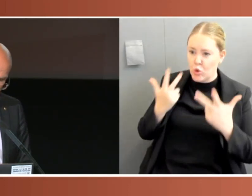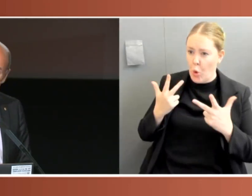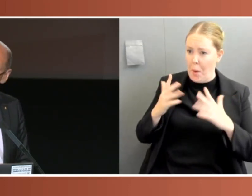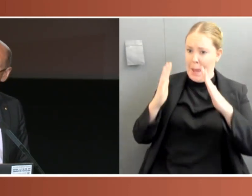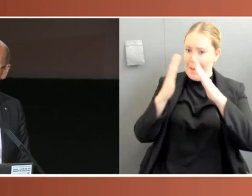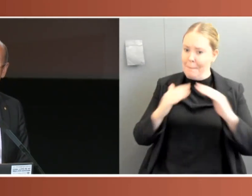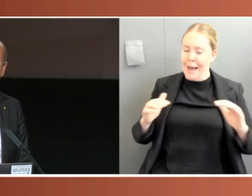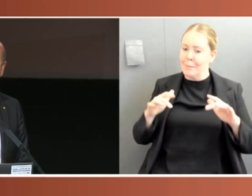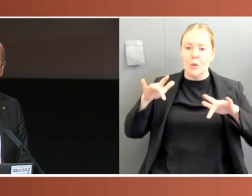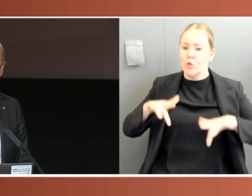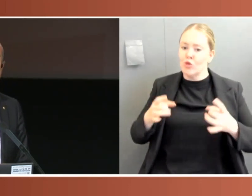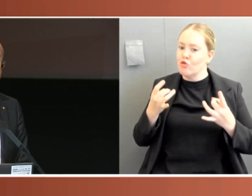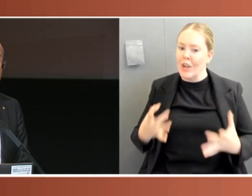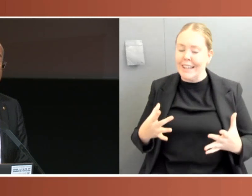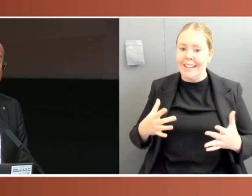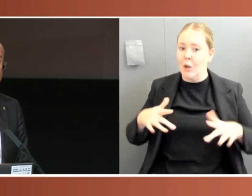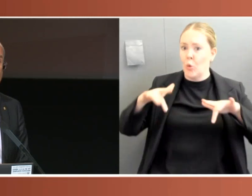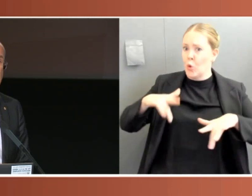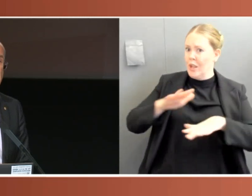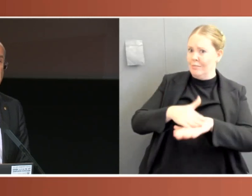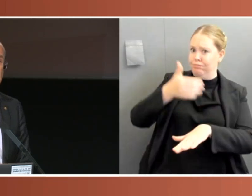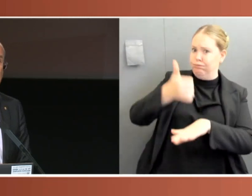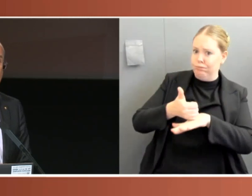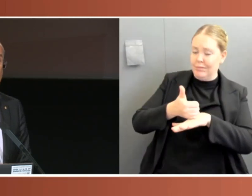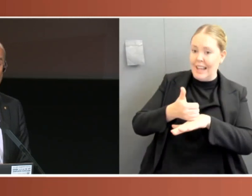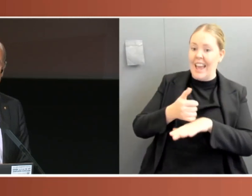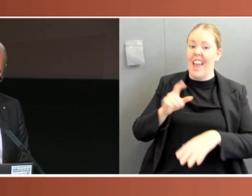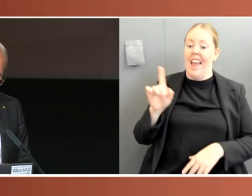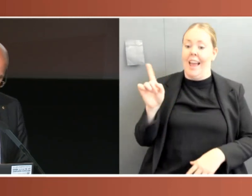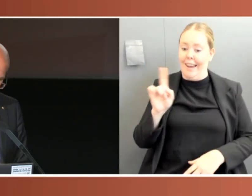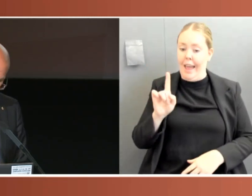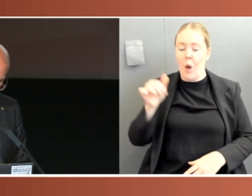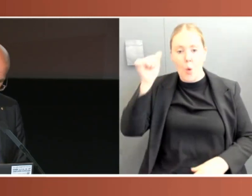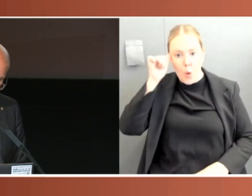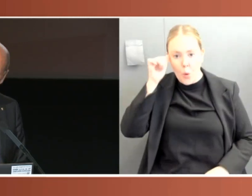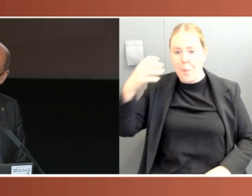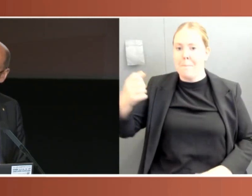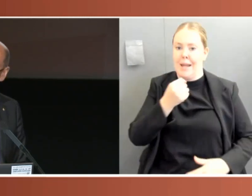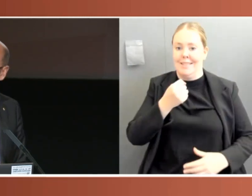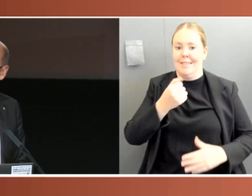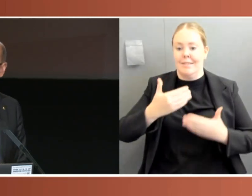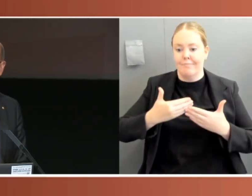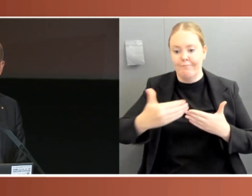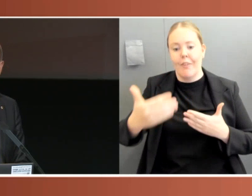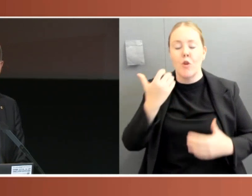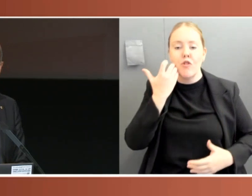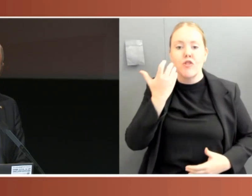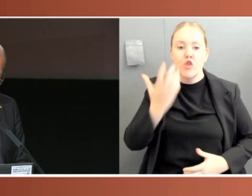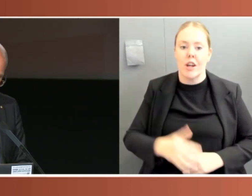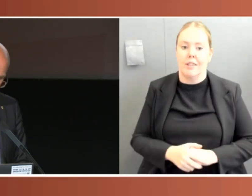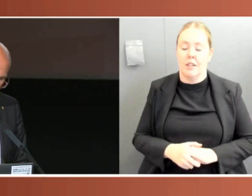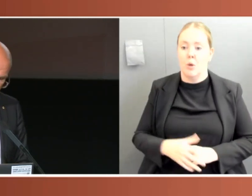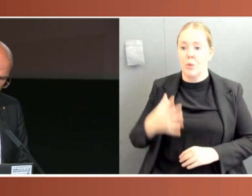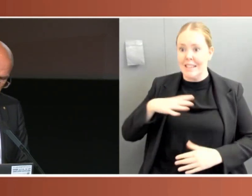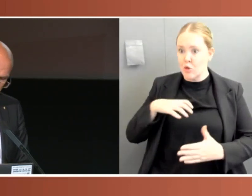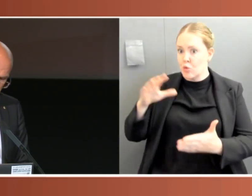and has now been forewarned about the need to do so again. In order to assure that Parliament can meet, it can scrutinise, it can fulfil